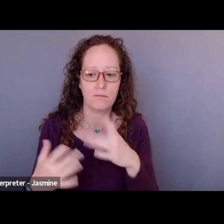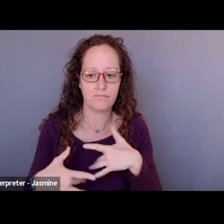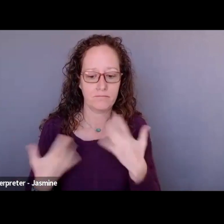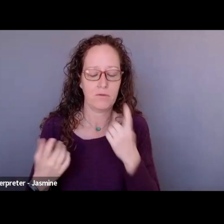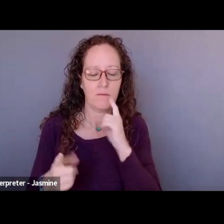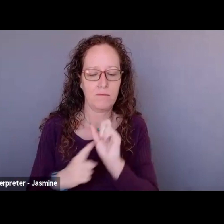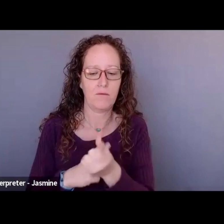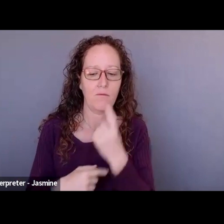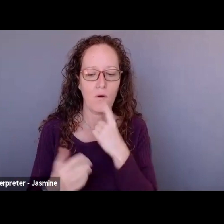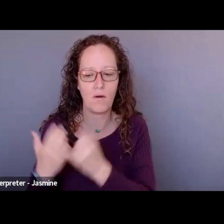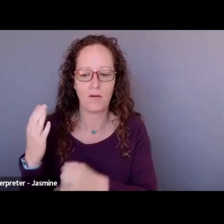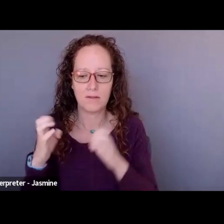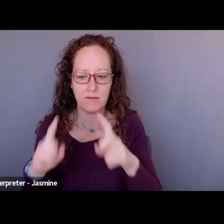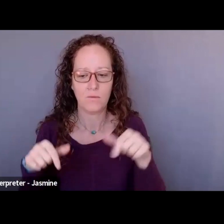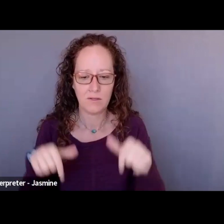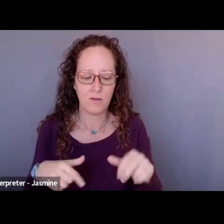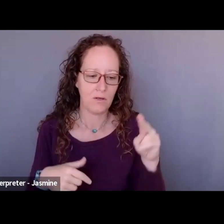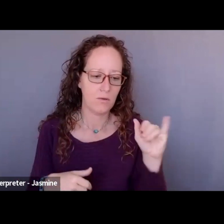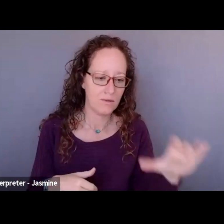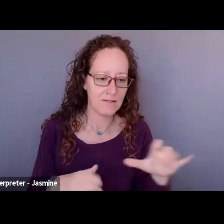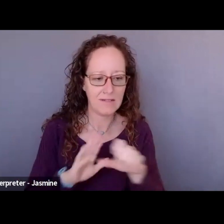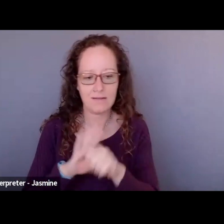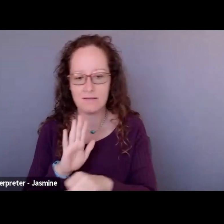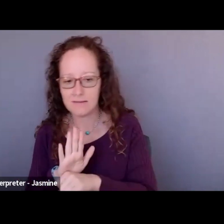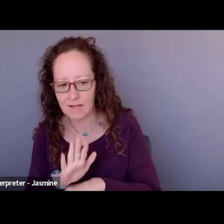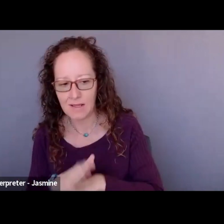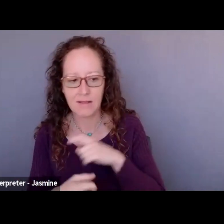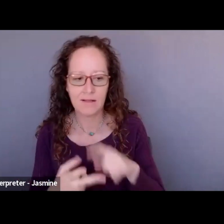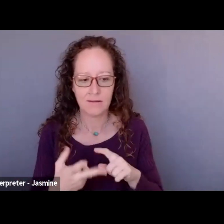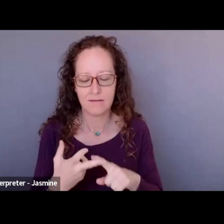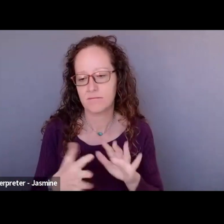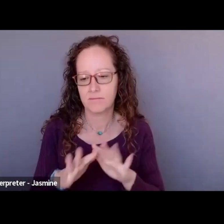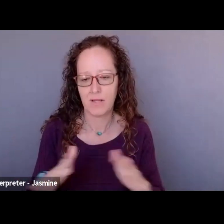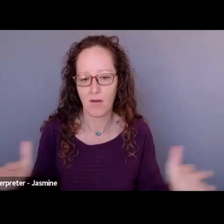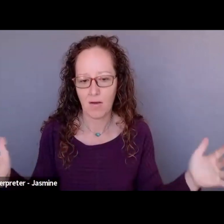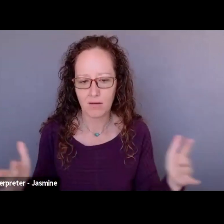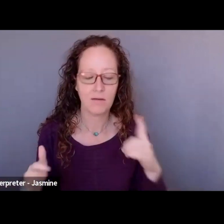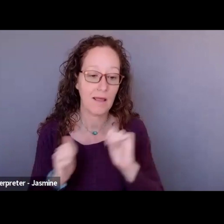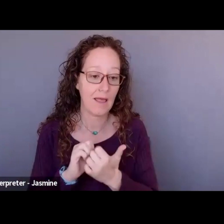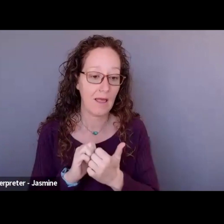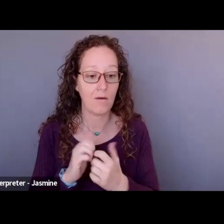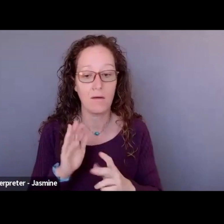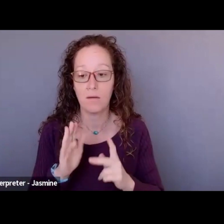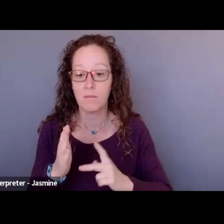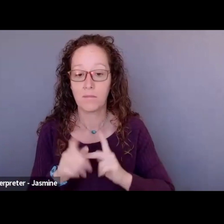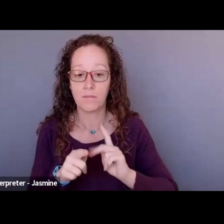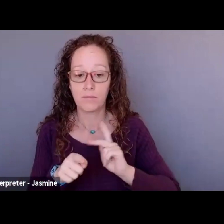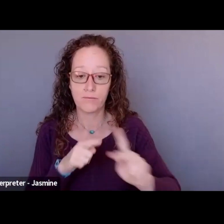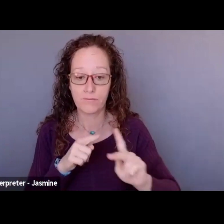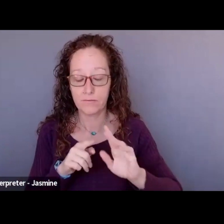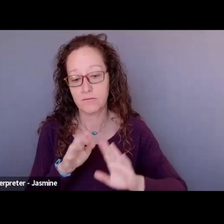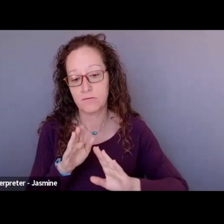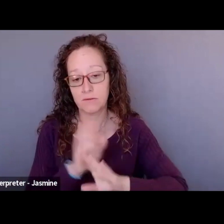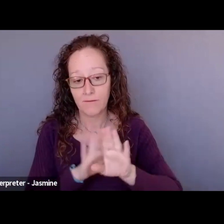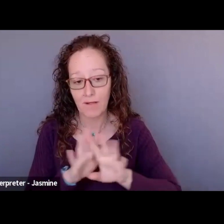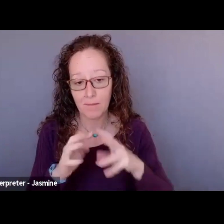do that through professional development, workshops, advocacy, and online resources and platforms to connect the